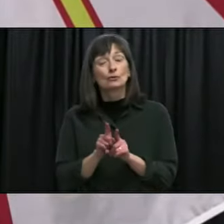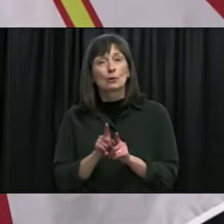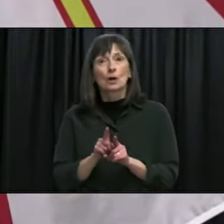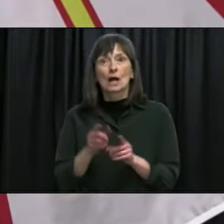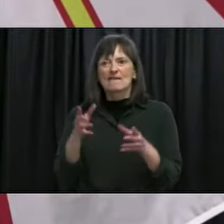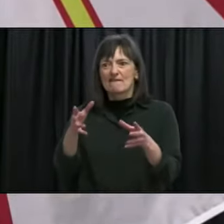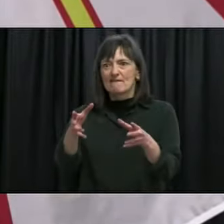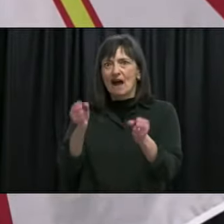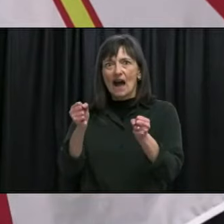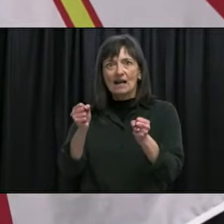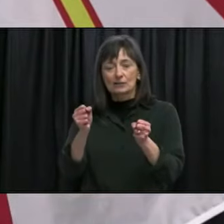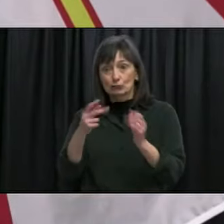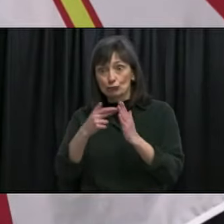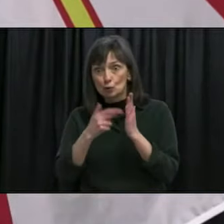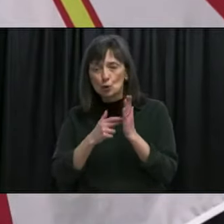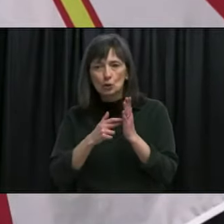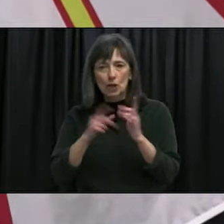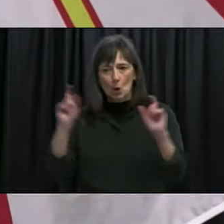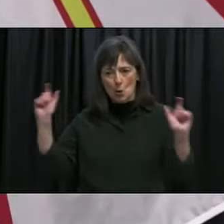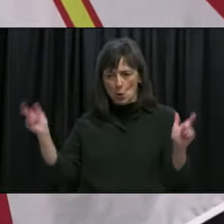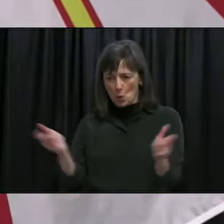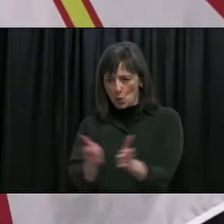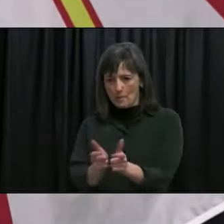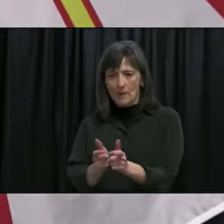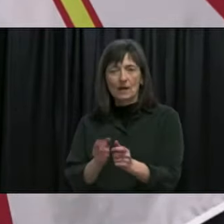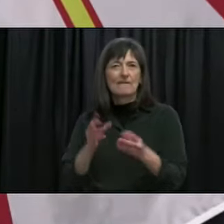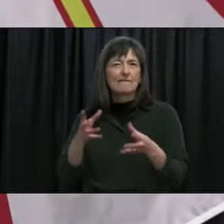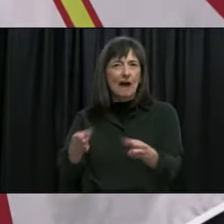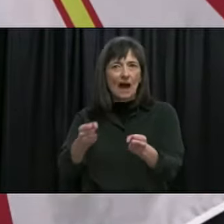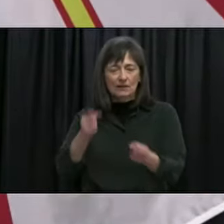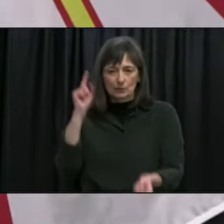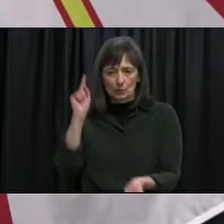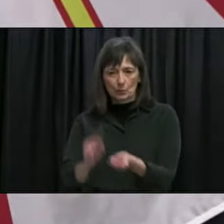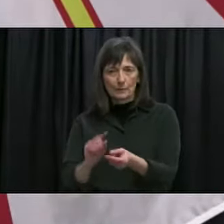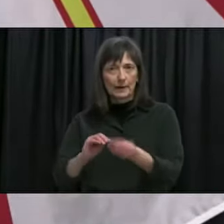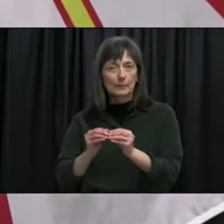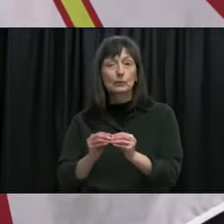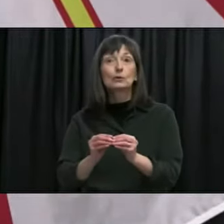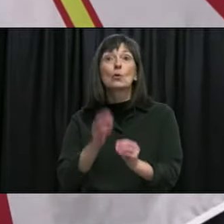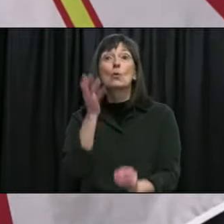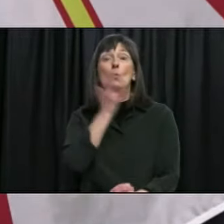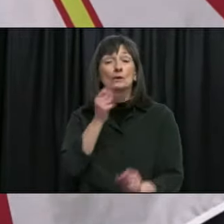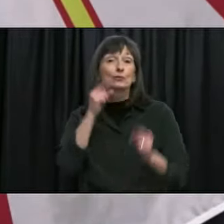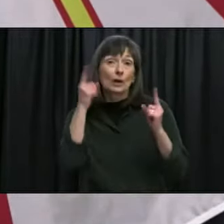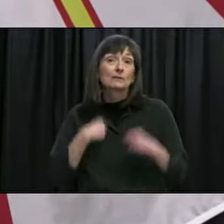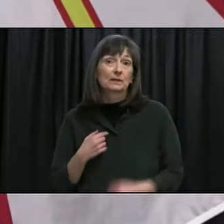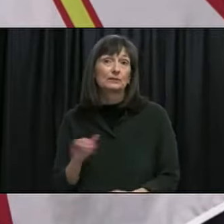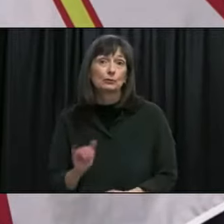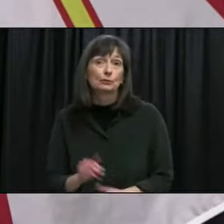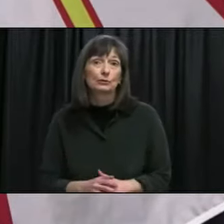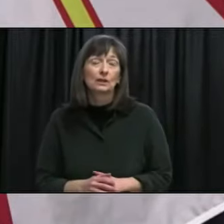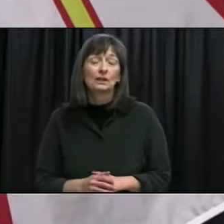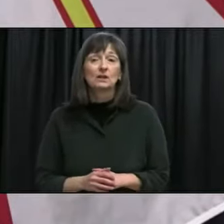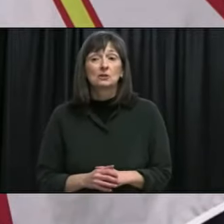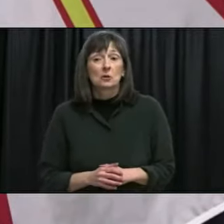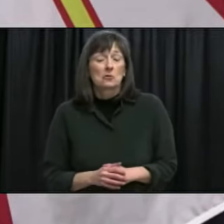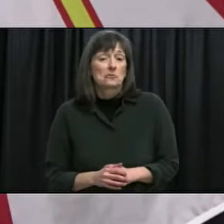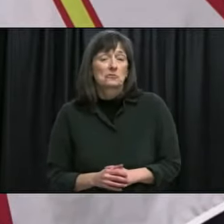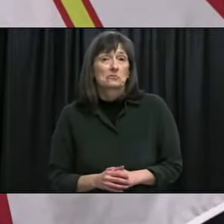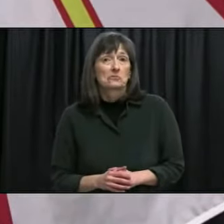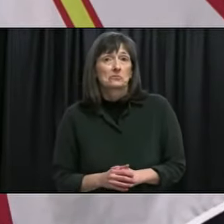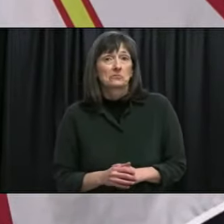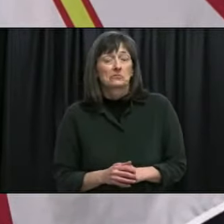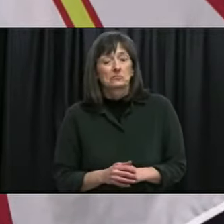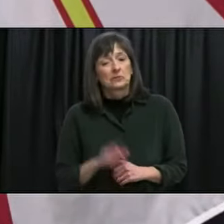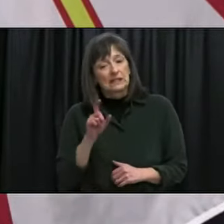a lot of effort I realized get down to very low number of cases so yeah so we need to read again like I said